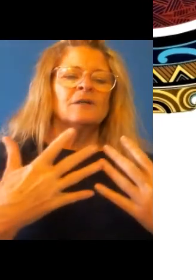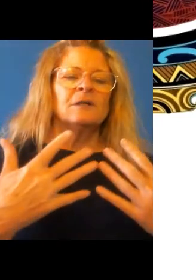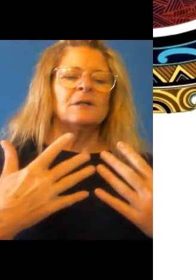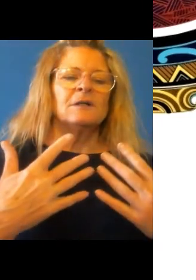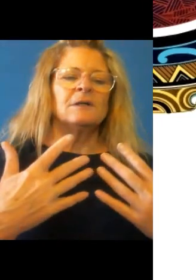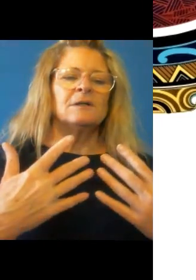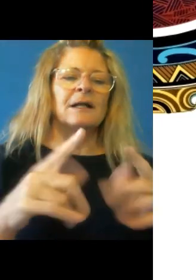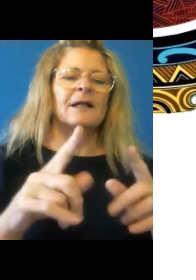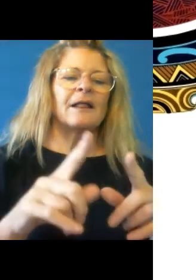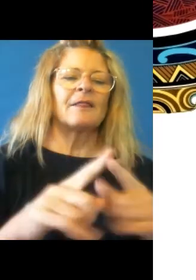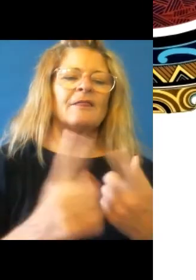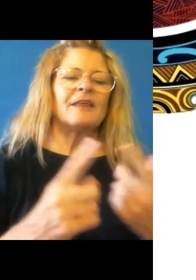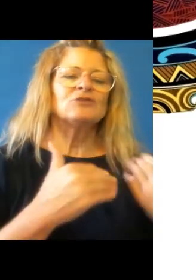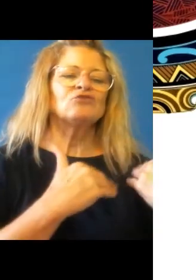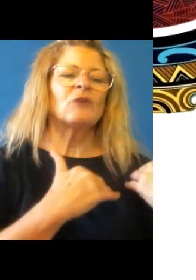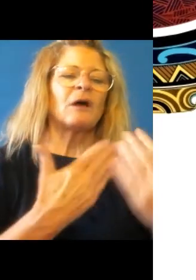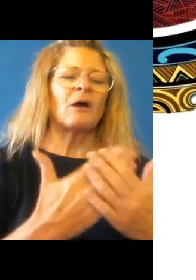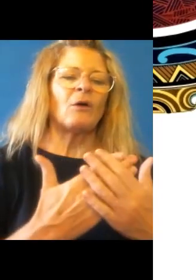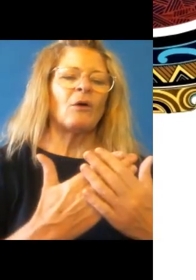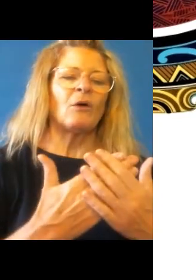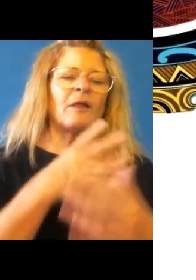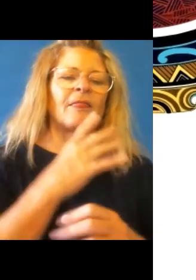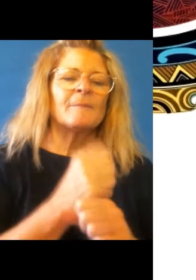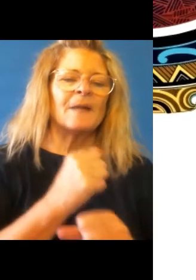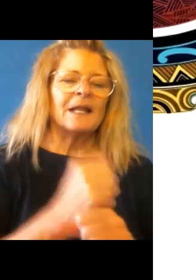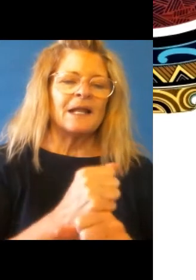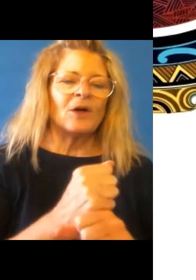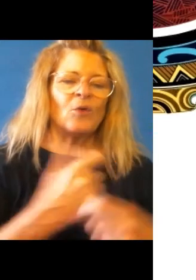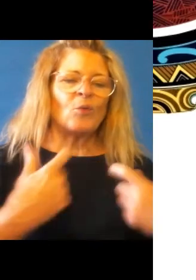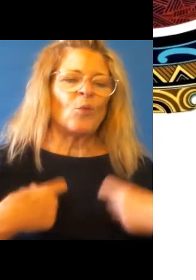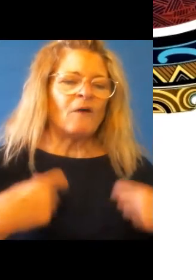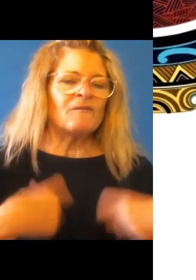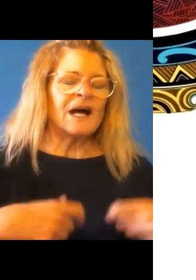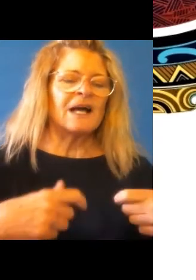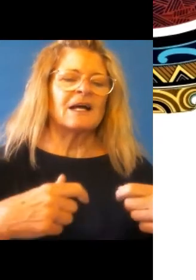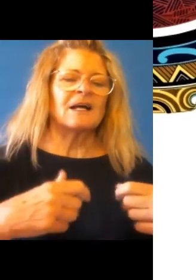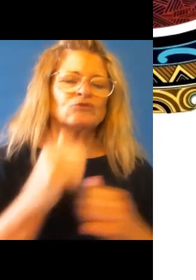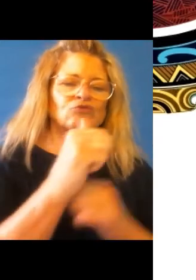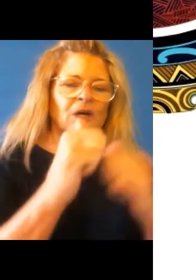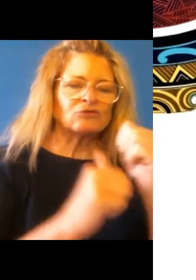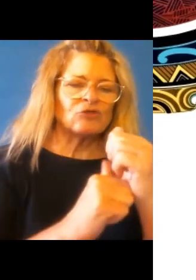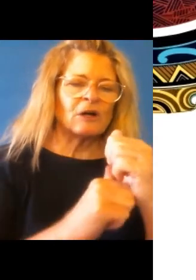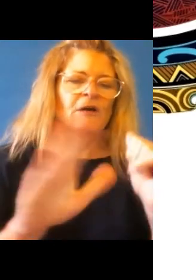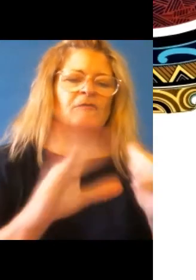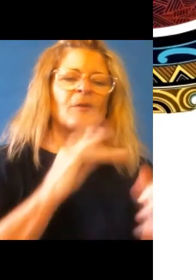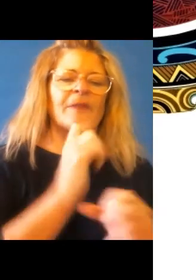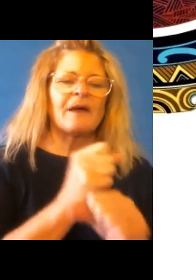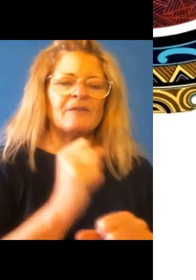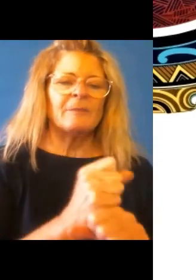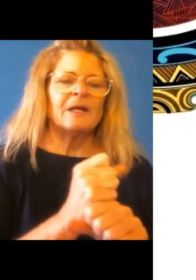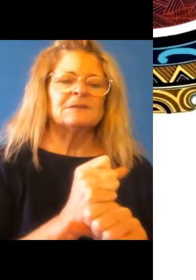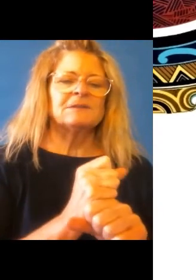political will be that, uh, the government of the day or the, uh, the secretary and deputy secretary level of a department.